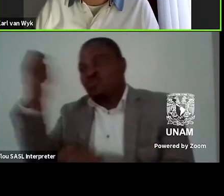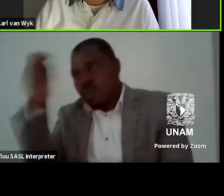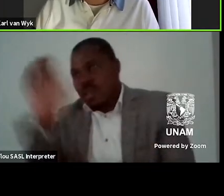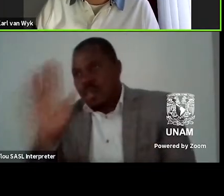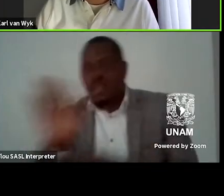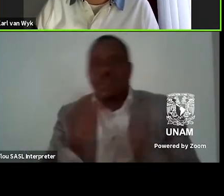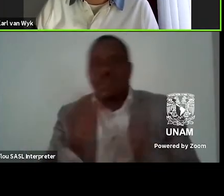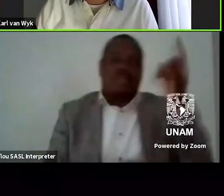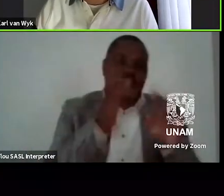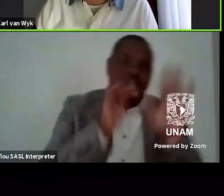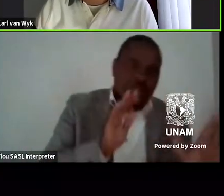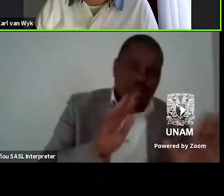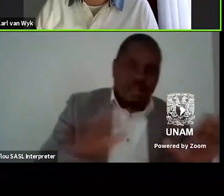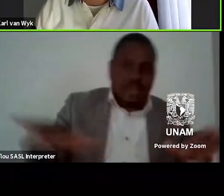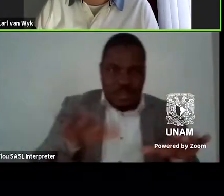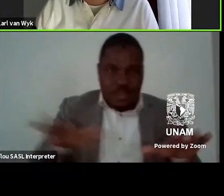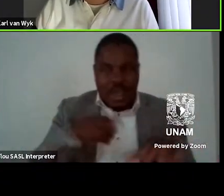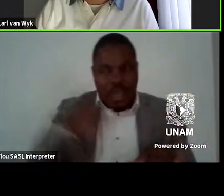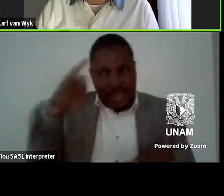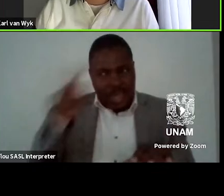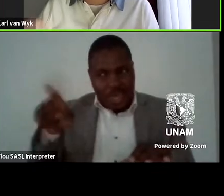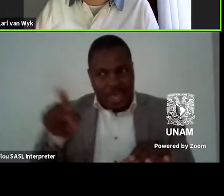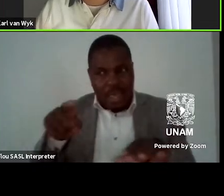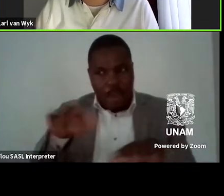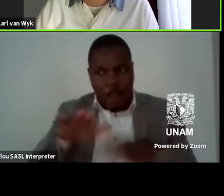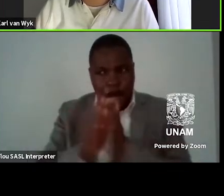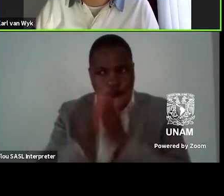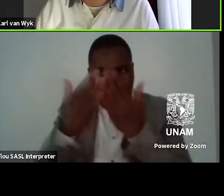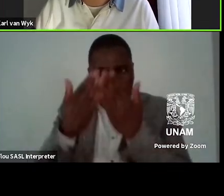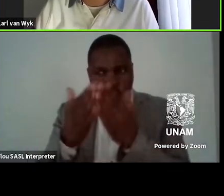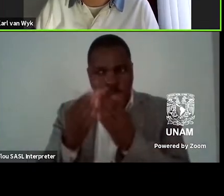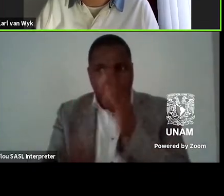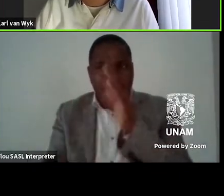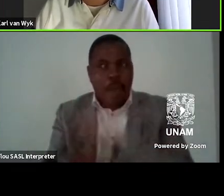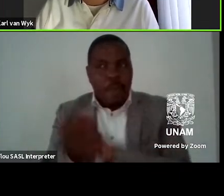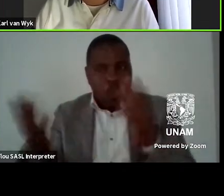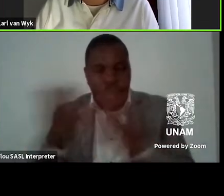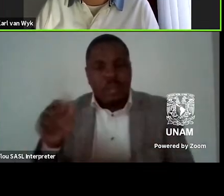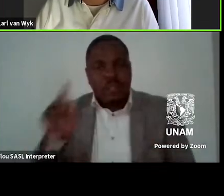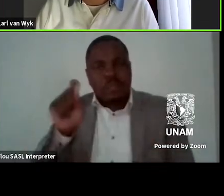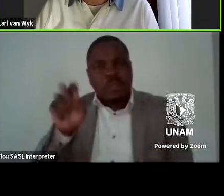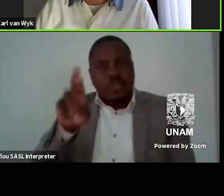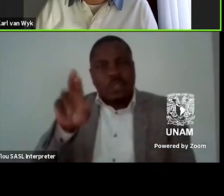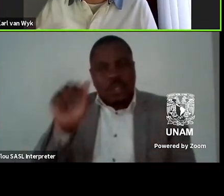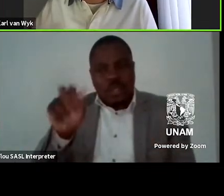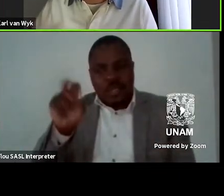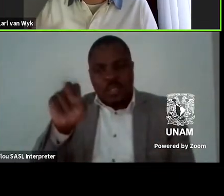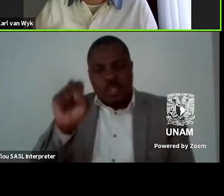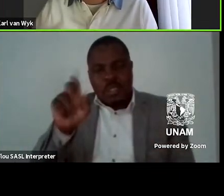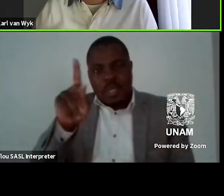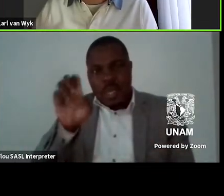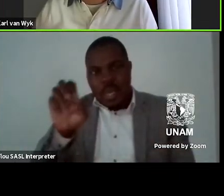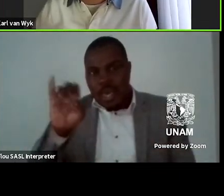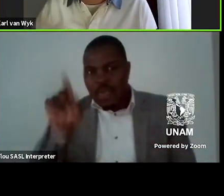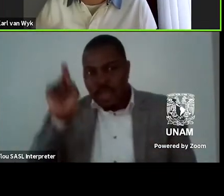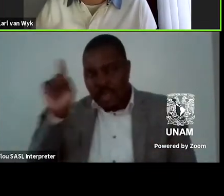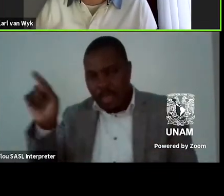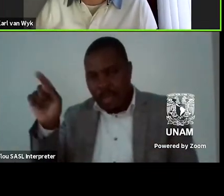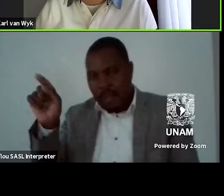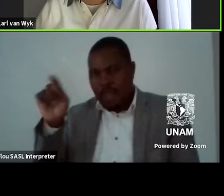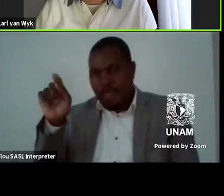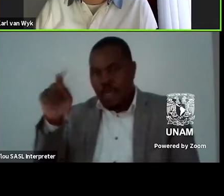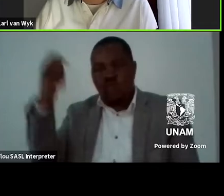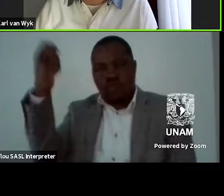I think it takes place in the trans sky or these works often take place in the trans sky and that is sort of the the rural